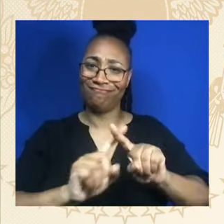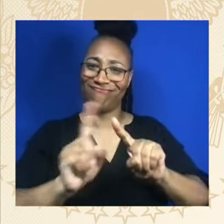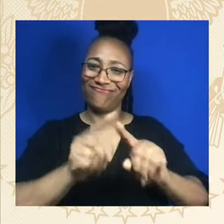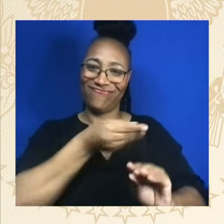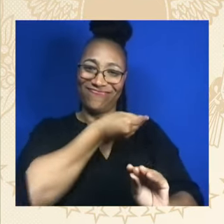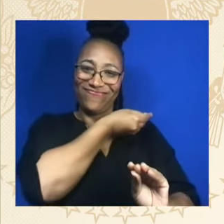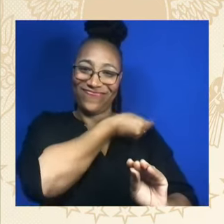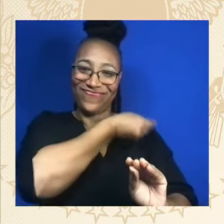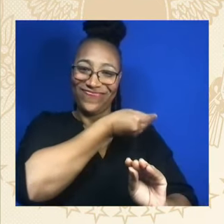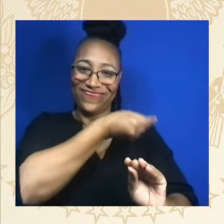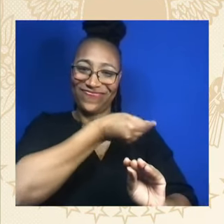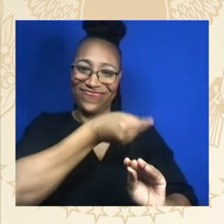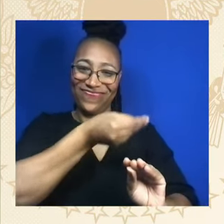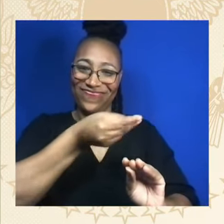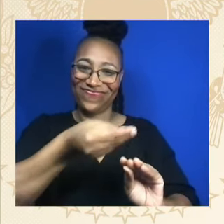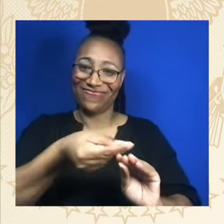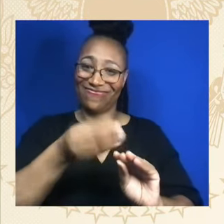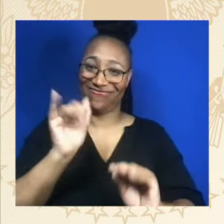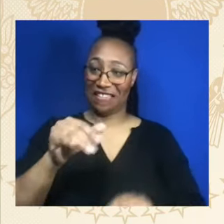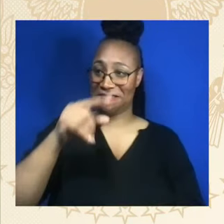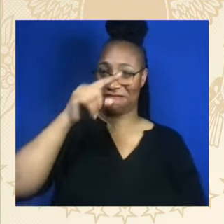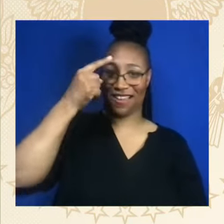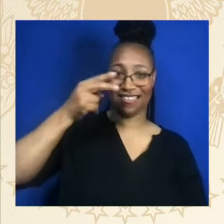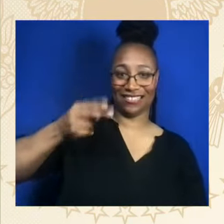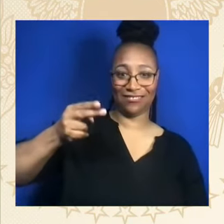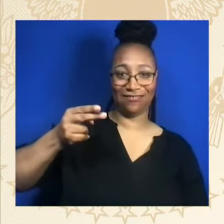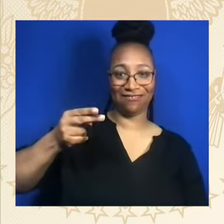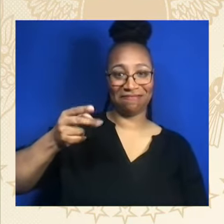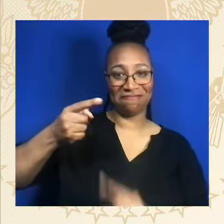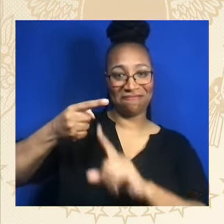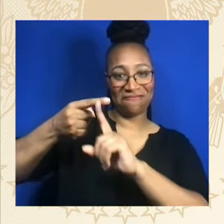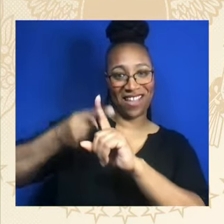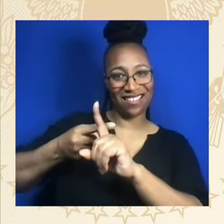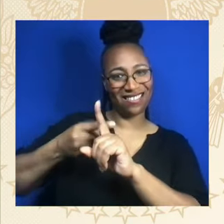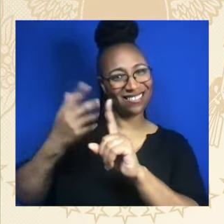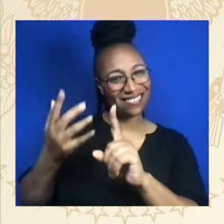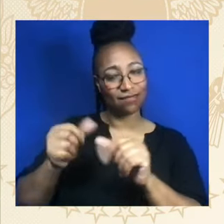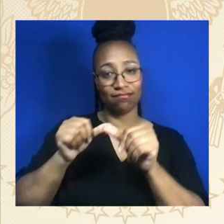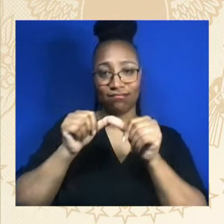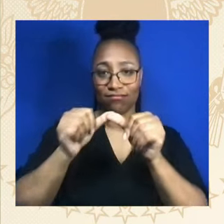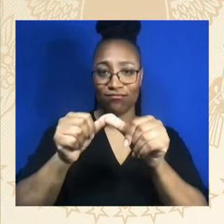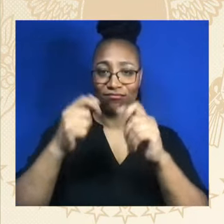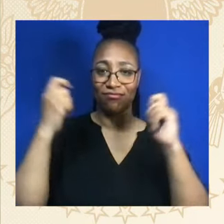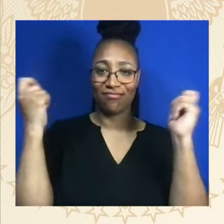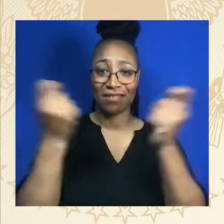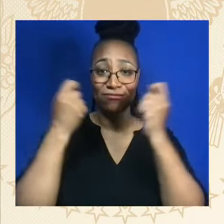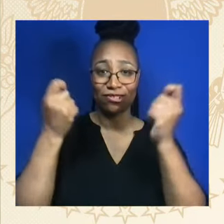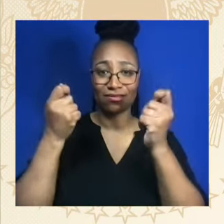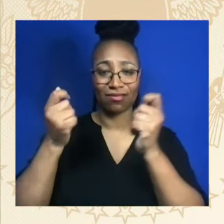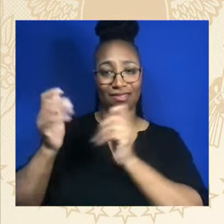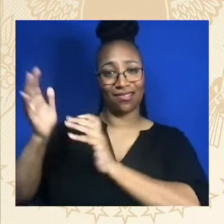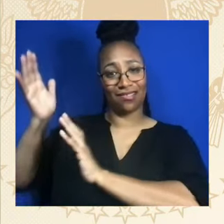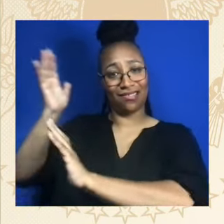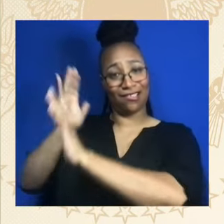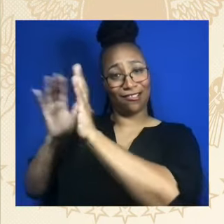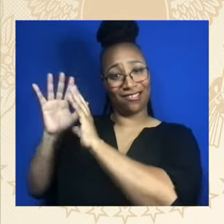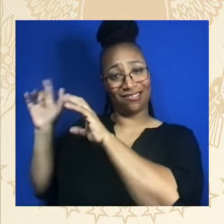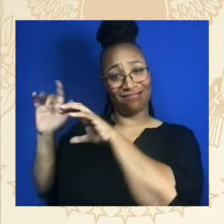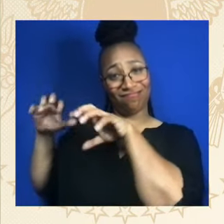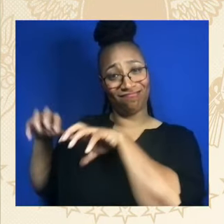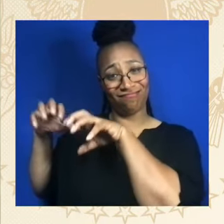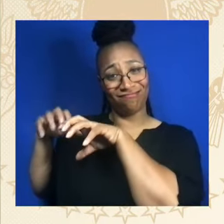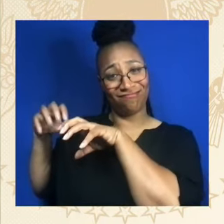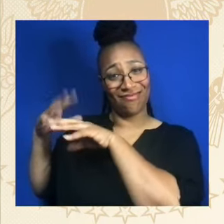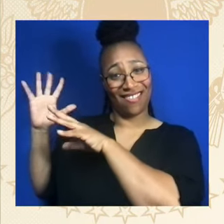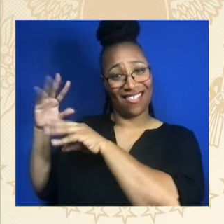past, as well as those who currently carry the baton. The innovators and barrier breakers